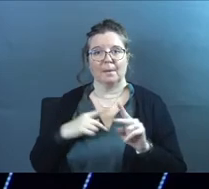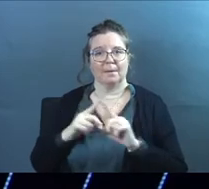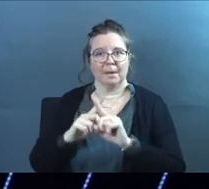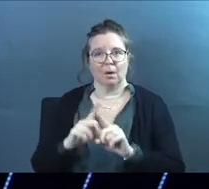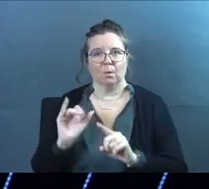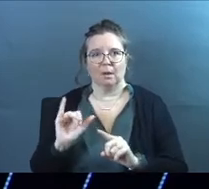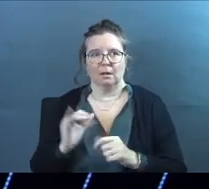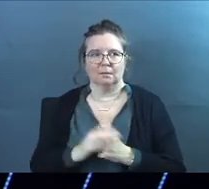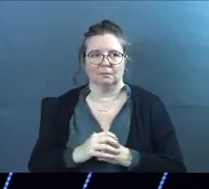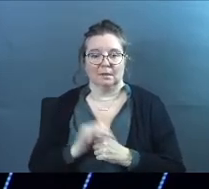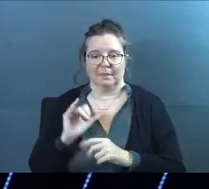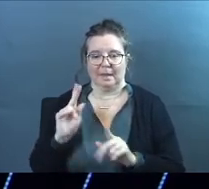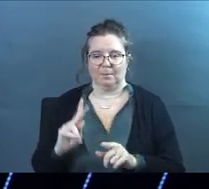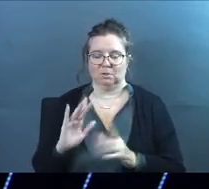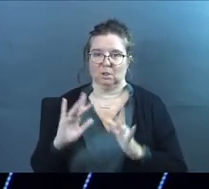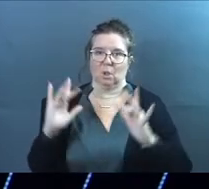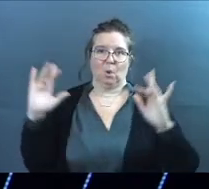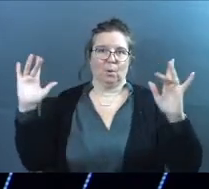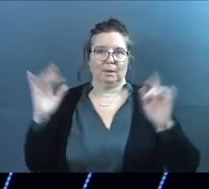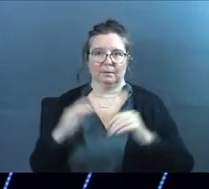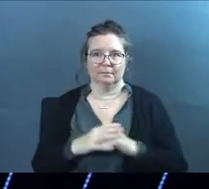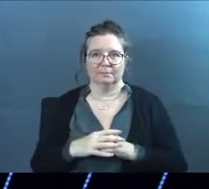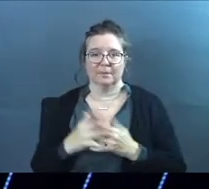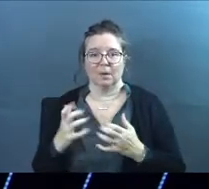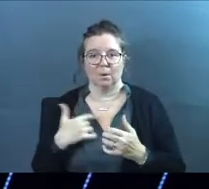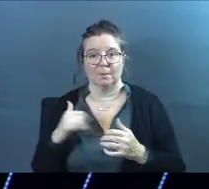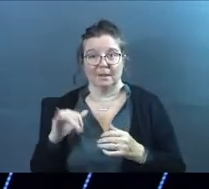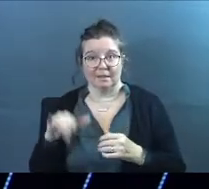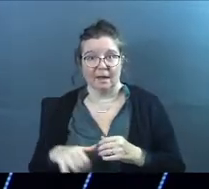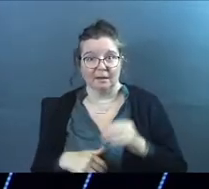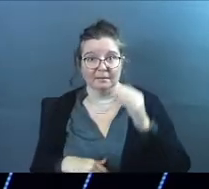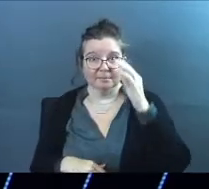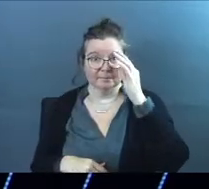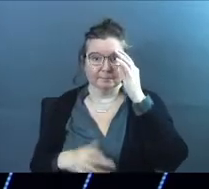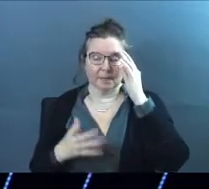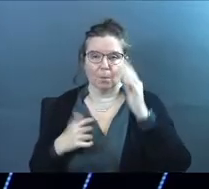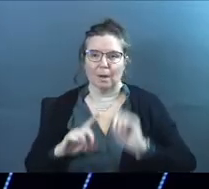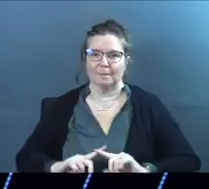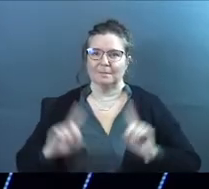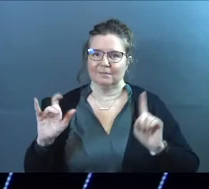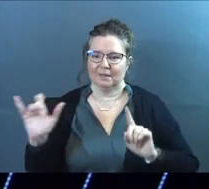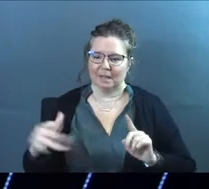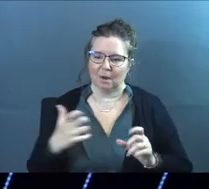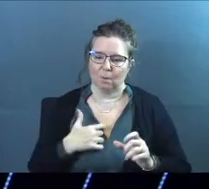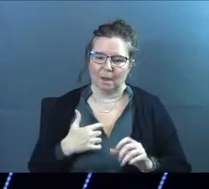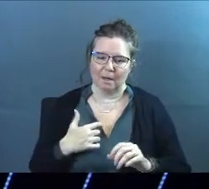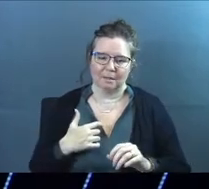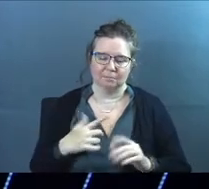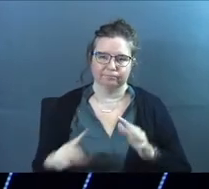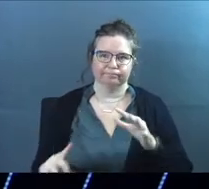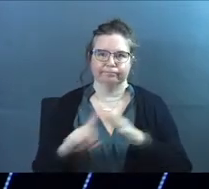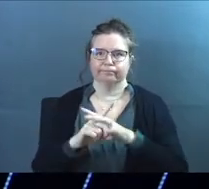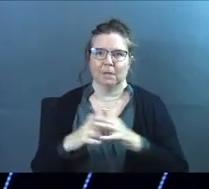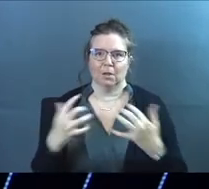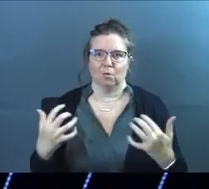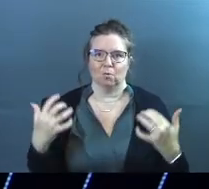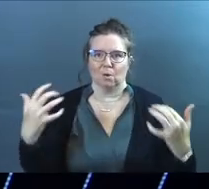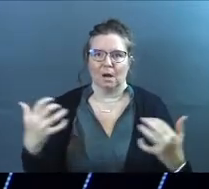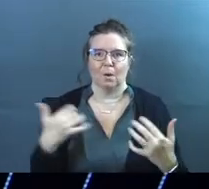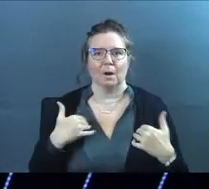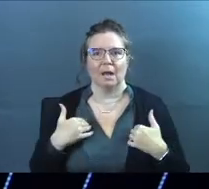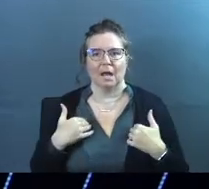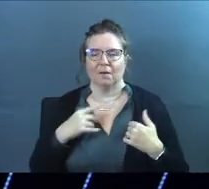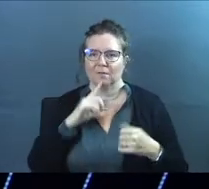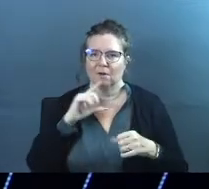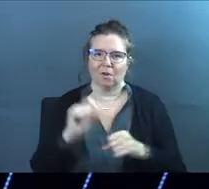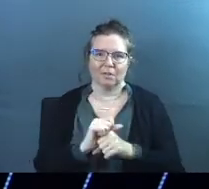as mentors, and we're like, that person's glowing. And I want to be like that. I want to be different like that. I want to stand out in the crowd. I